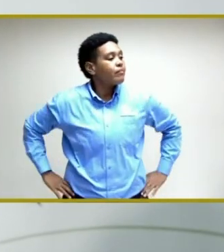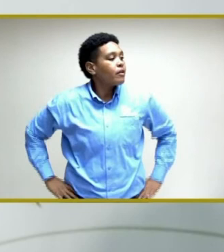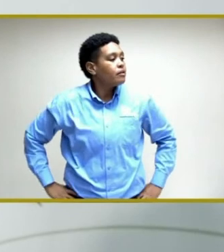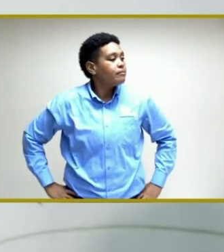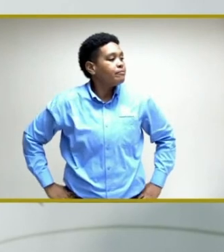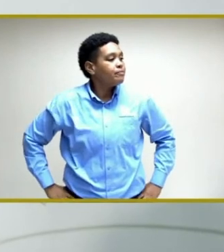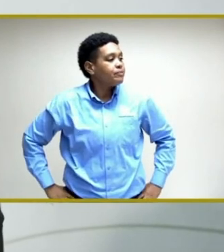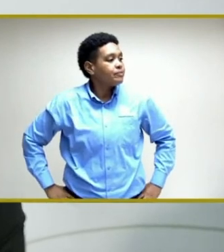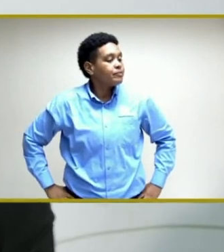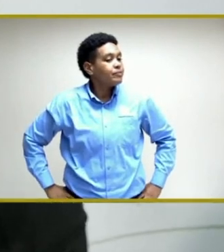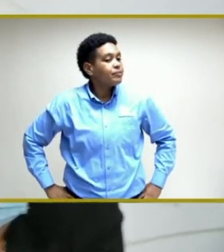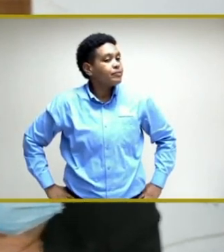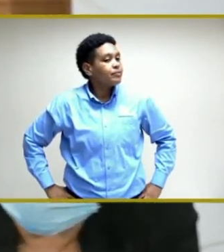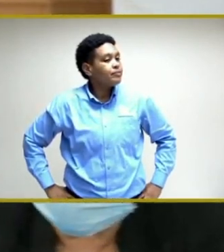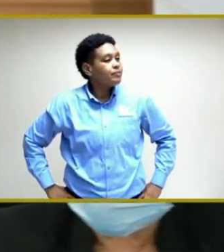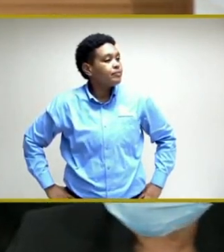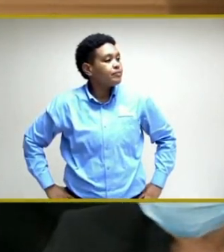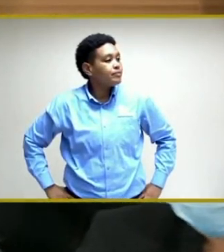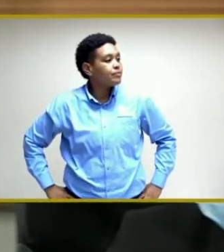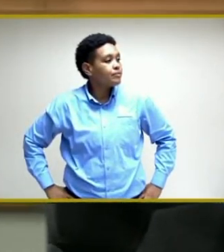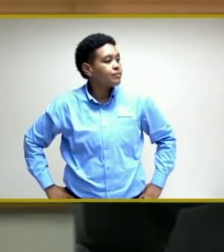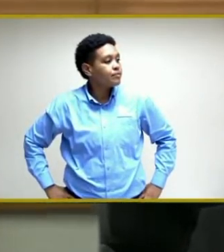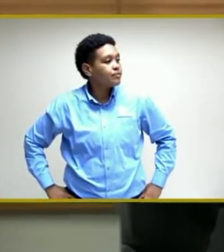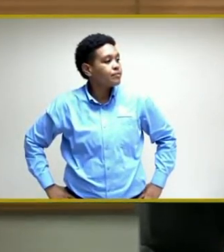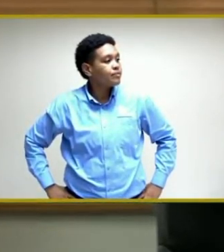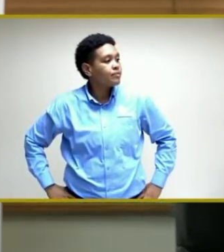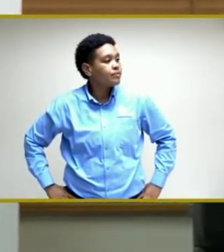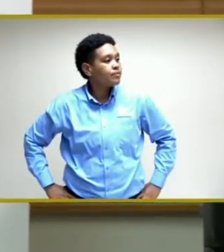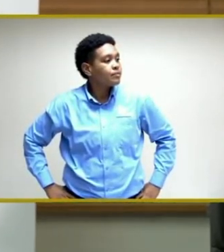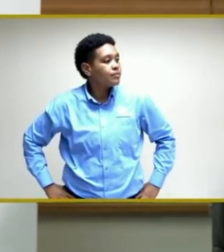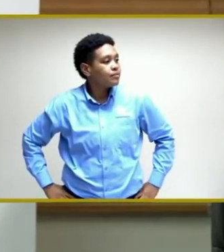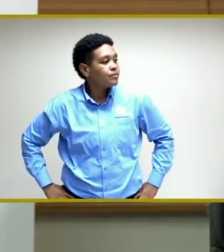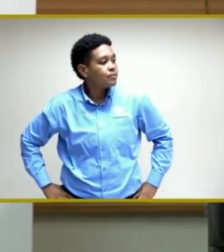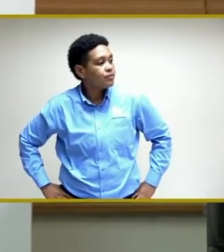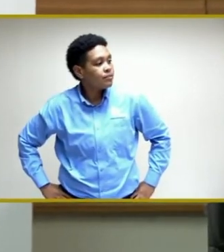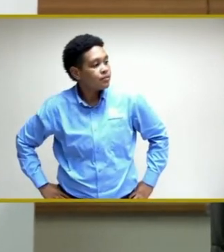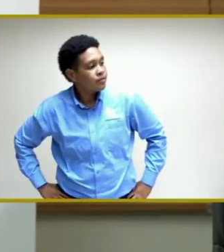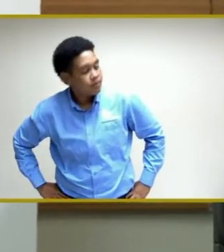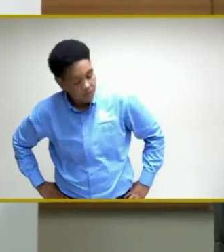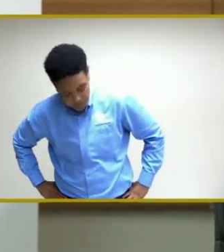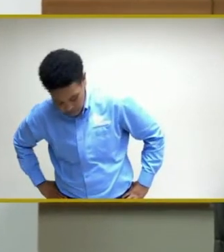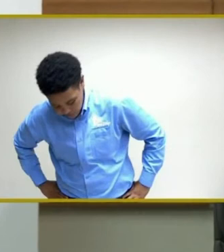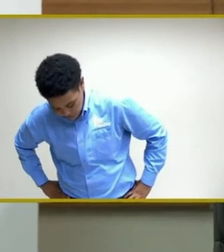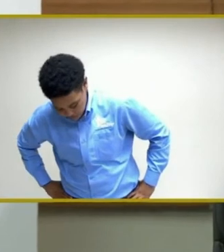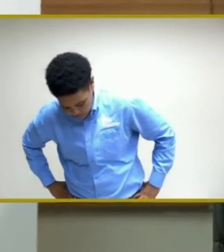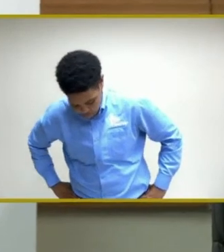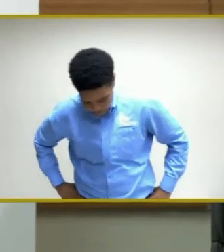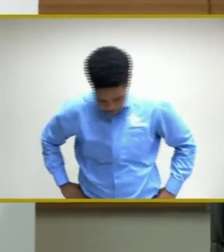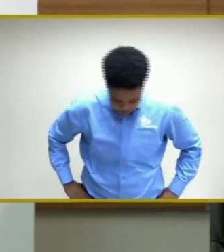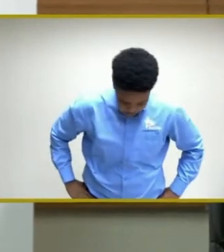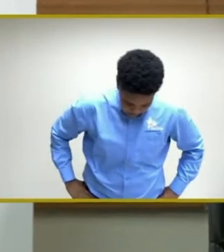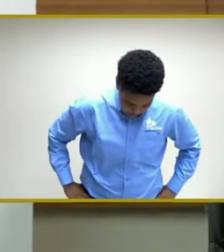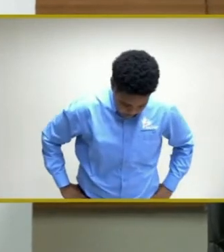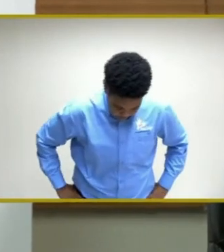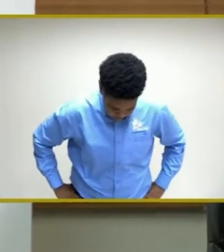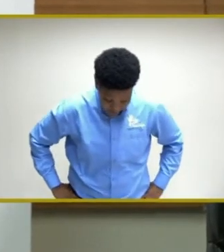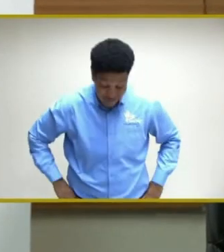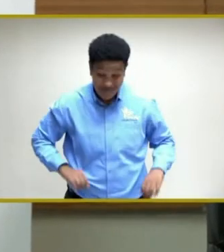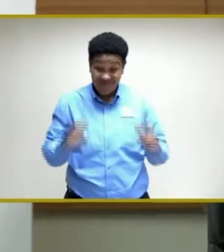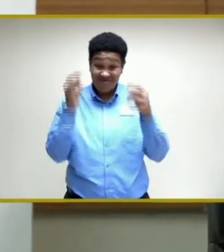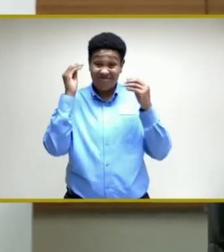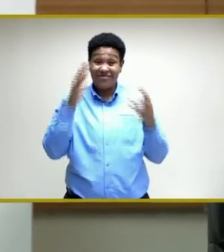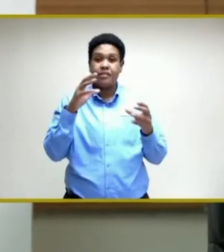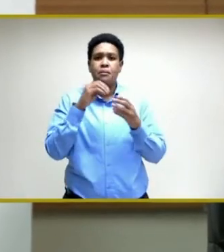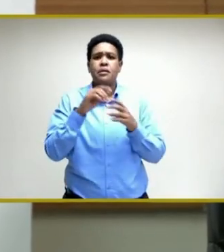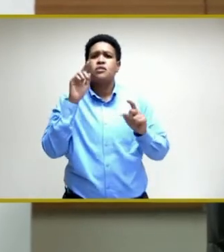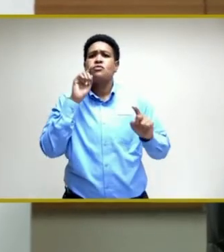Can I just say, as part of the response quickly, that the issues around the nature of illness